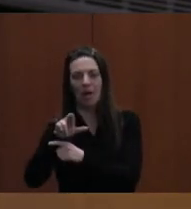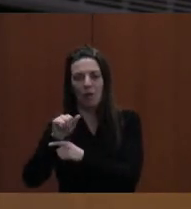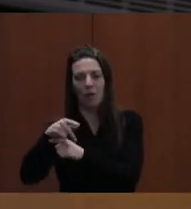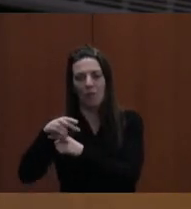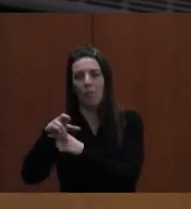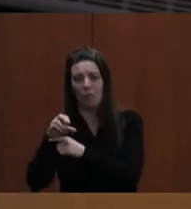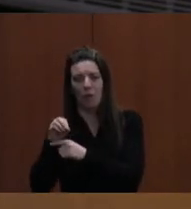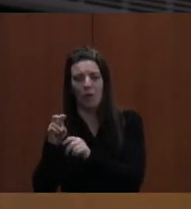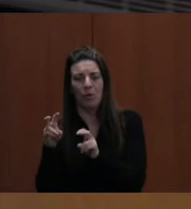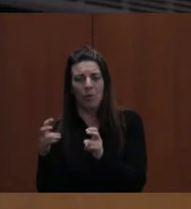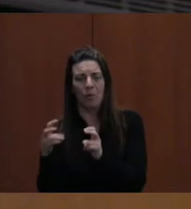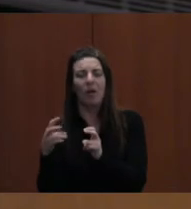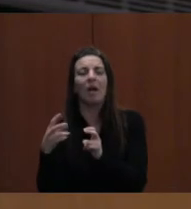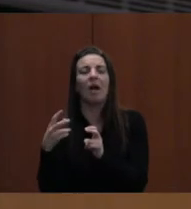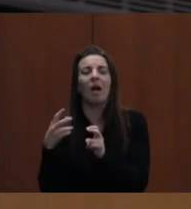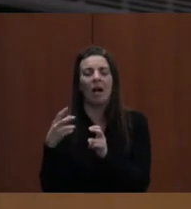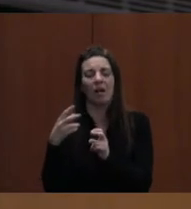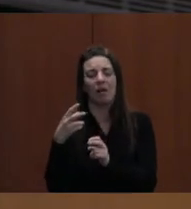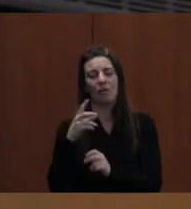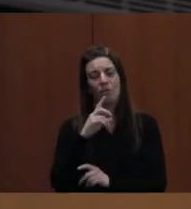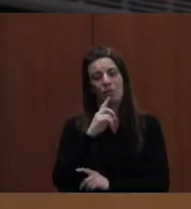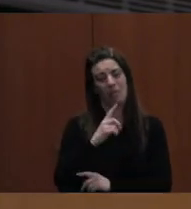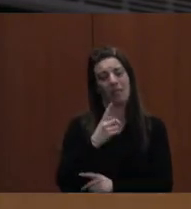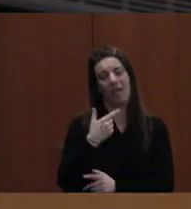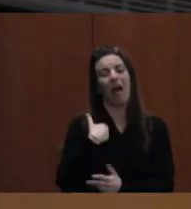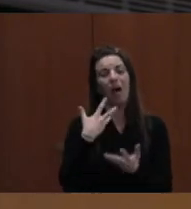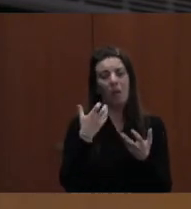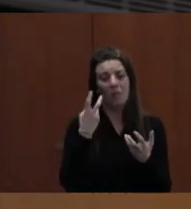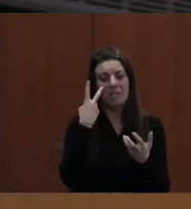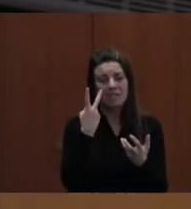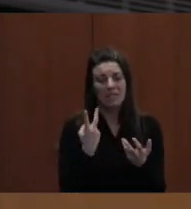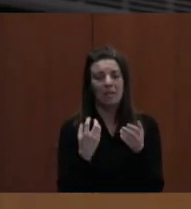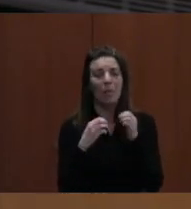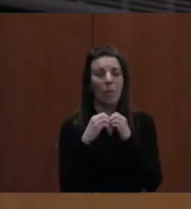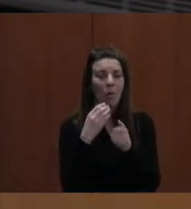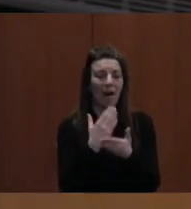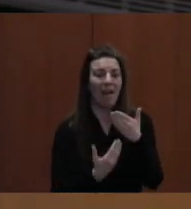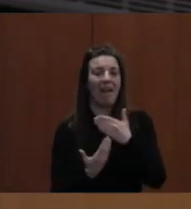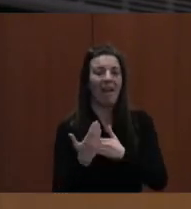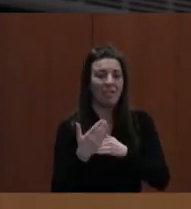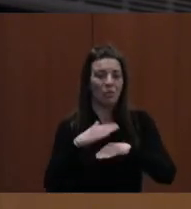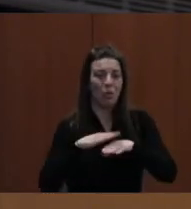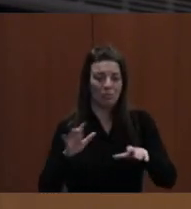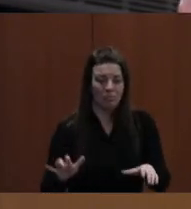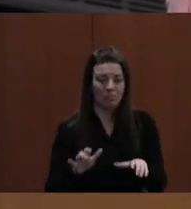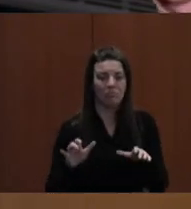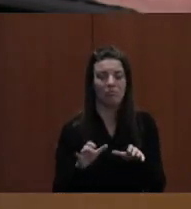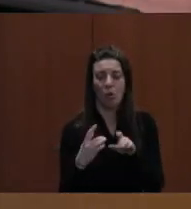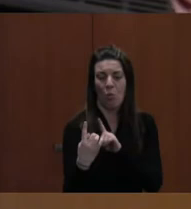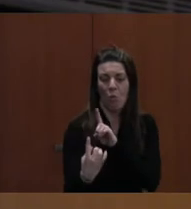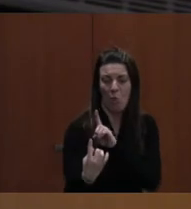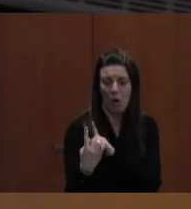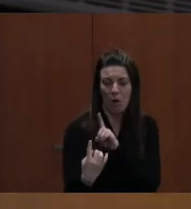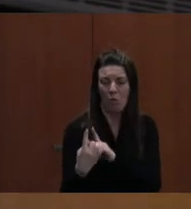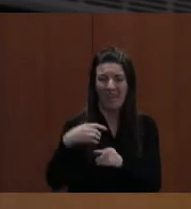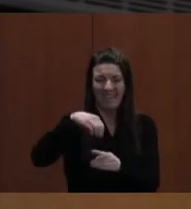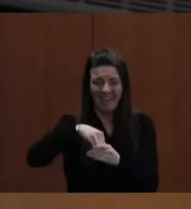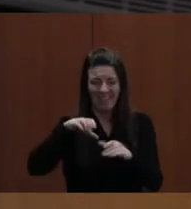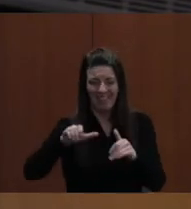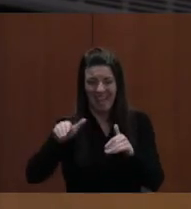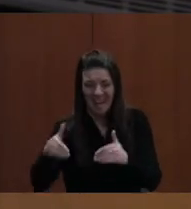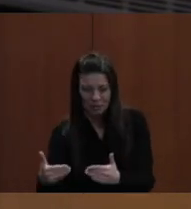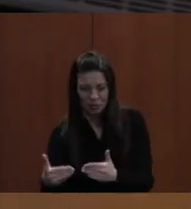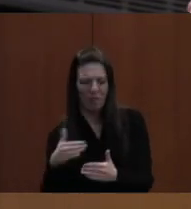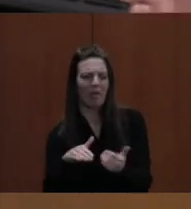in, I would rather see more hands-on, one-on-one in the classroom than someone that's coming in and pulling